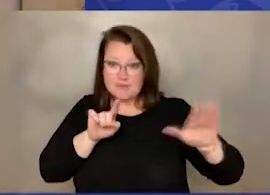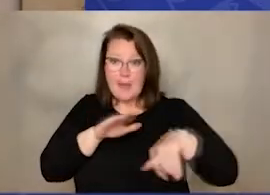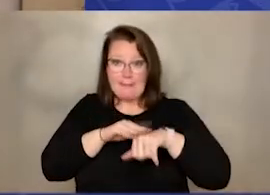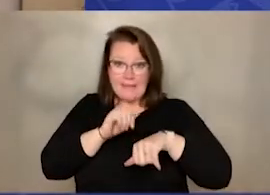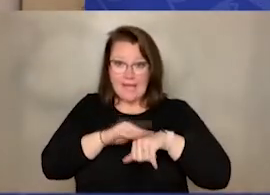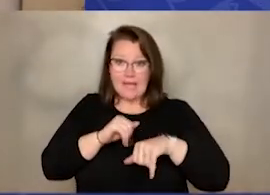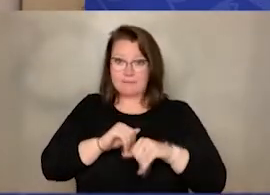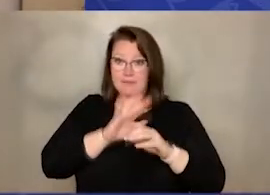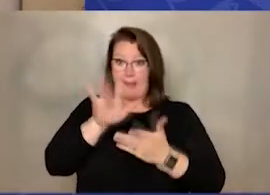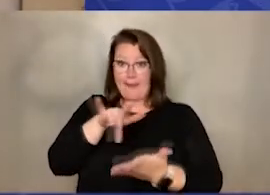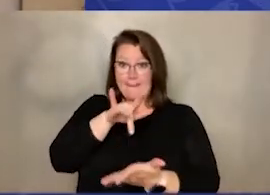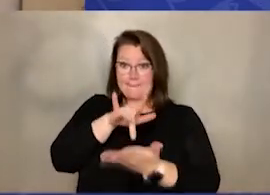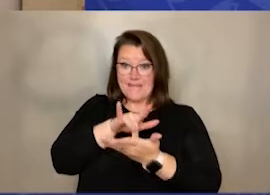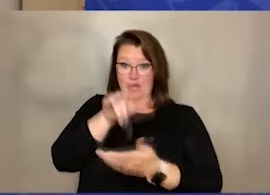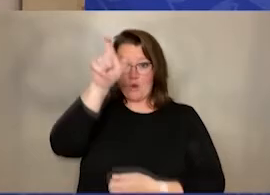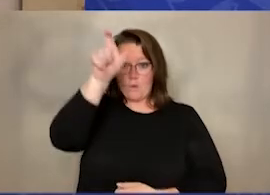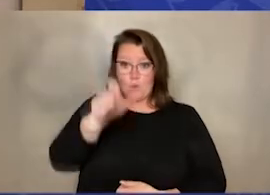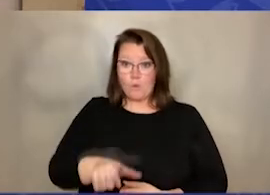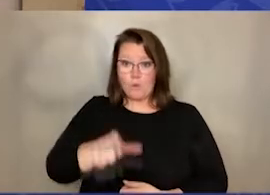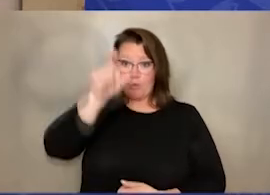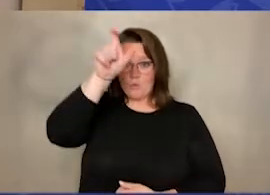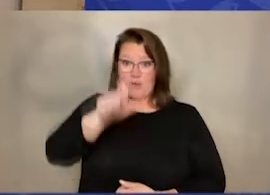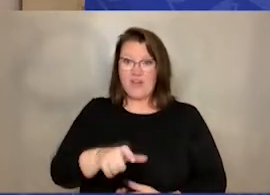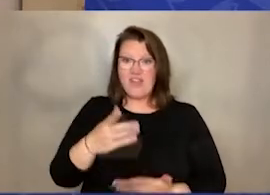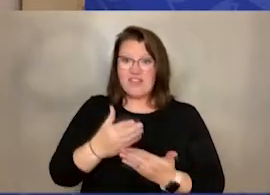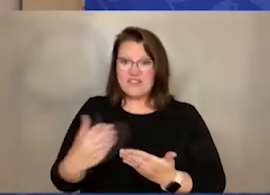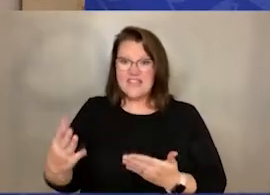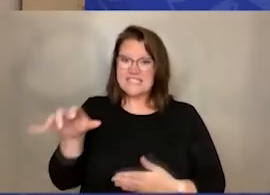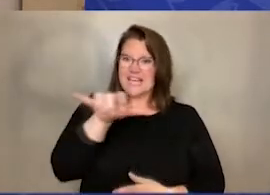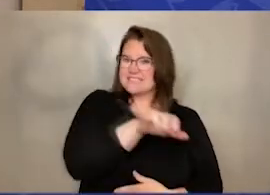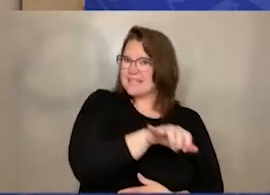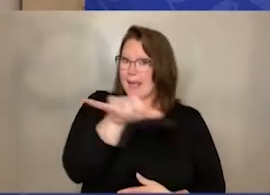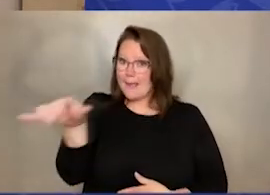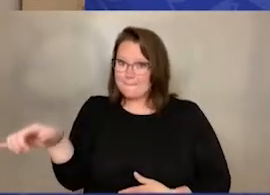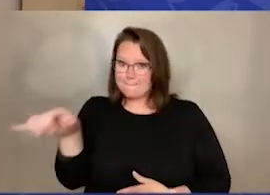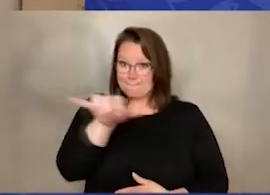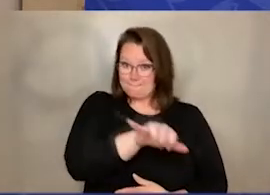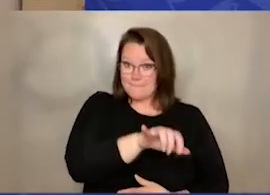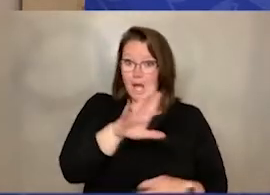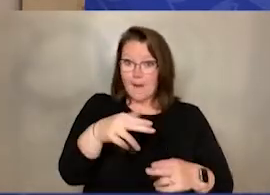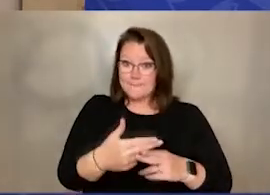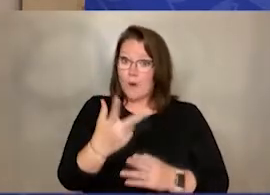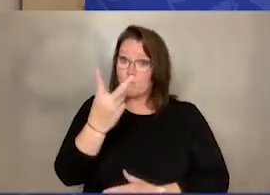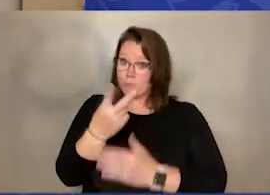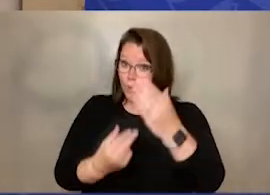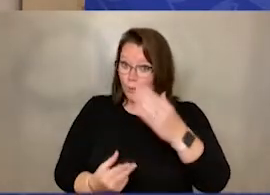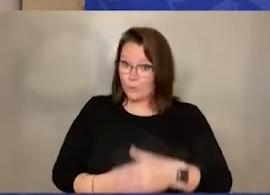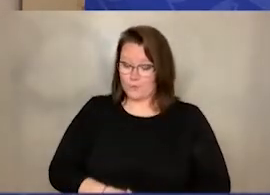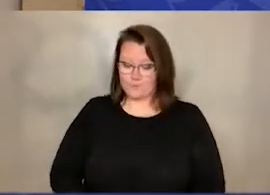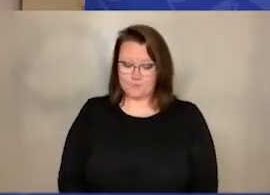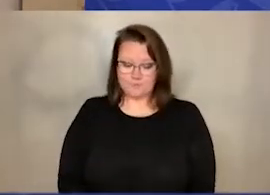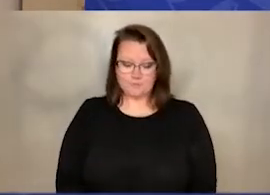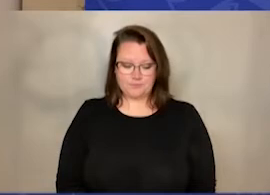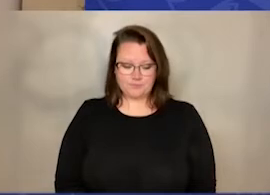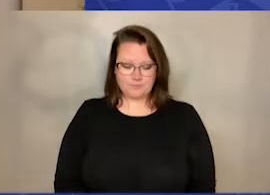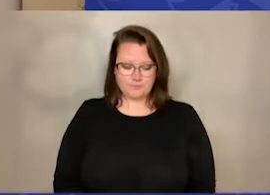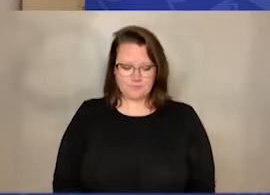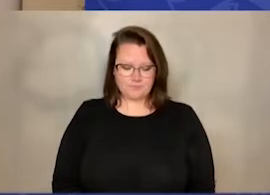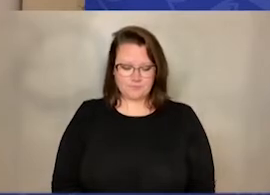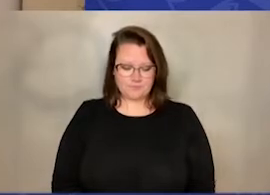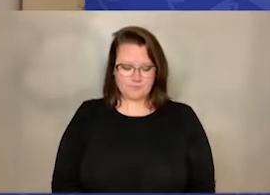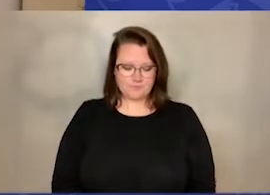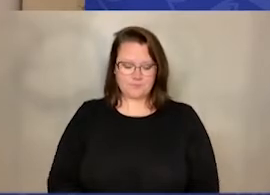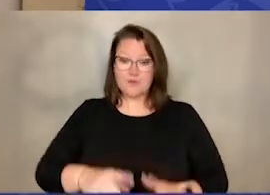in the middle, we're going to put things about both that are the same about both. Let's start with